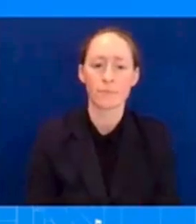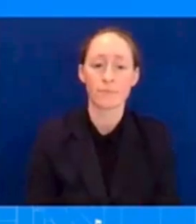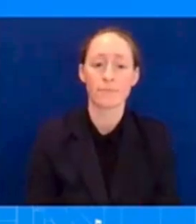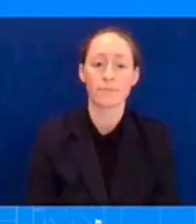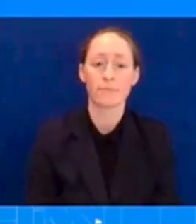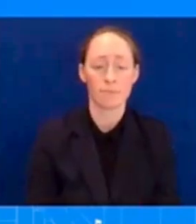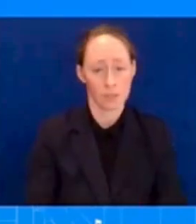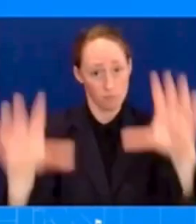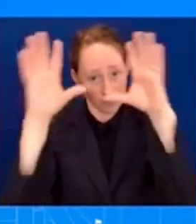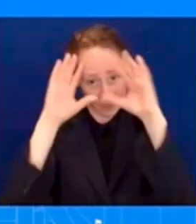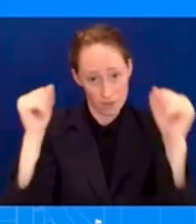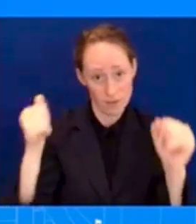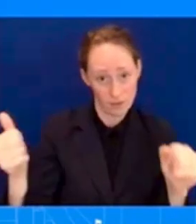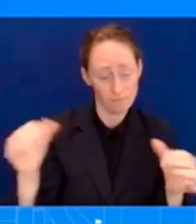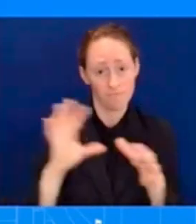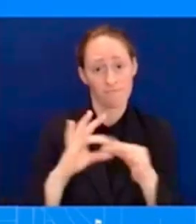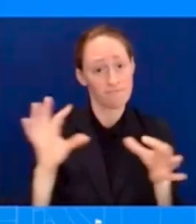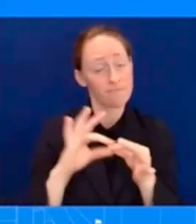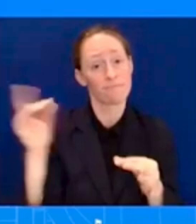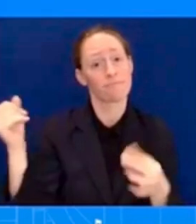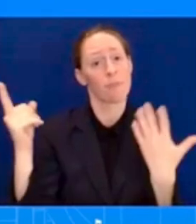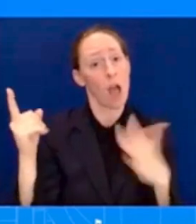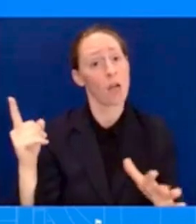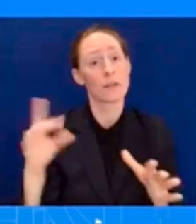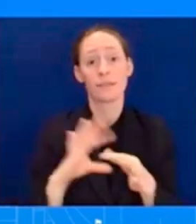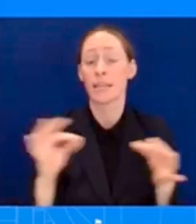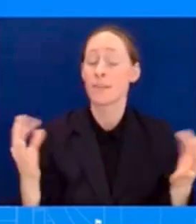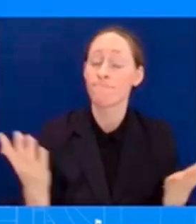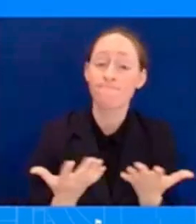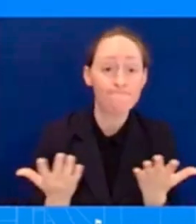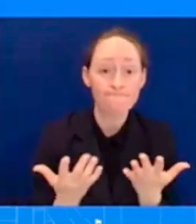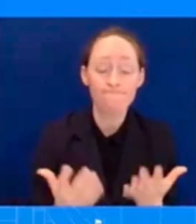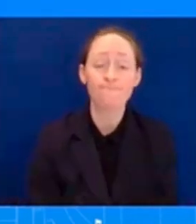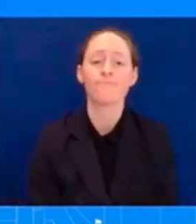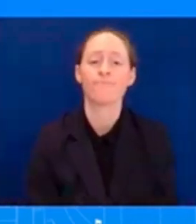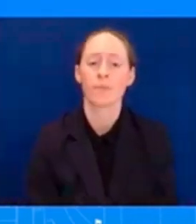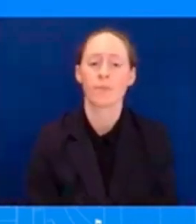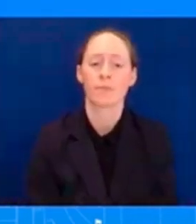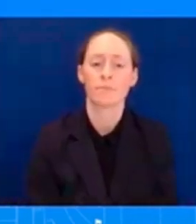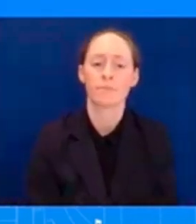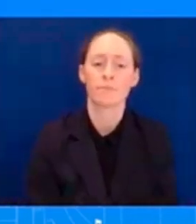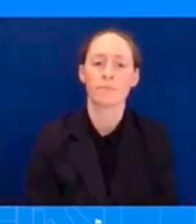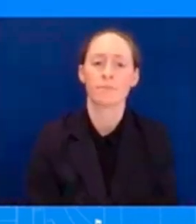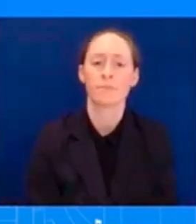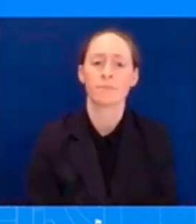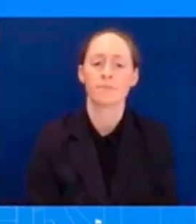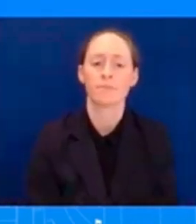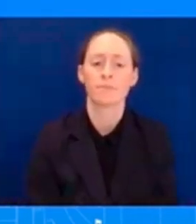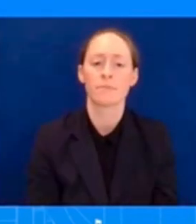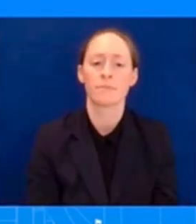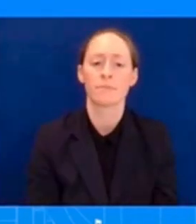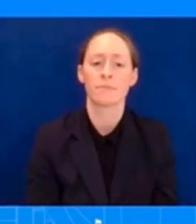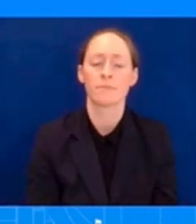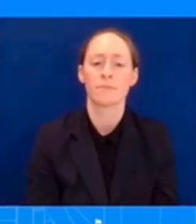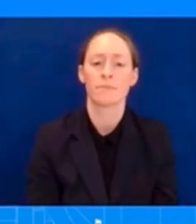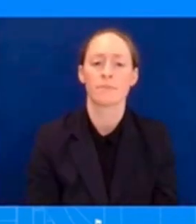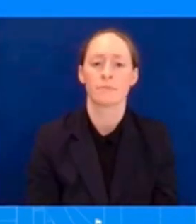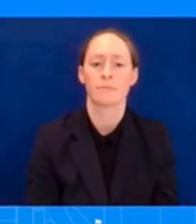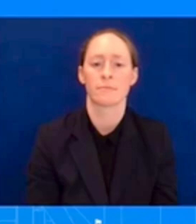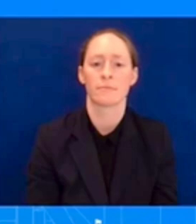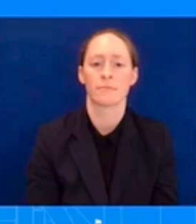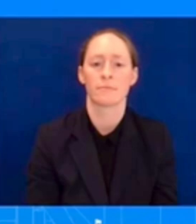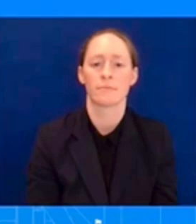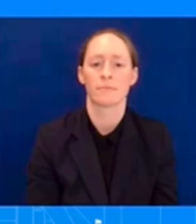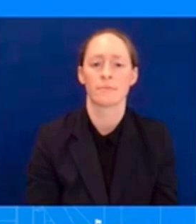directed, he's directed what we surge, what we surge support of these brave, brave firefighters and first responders and emergency